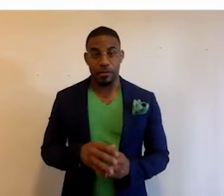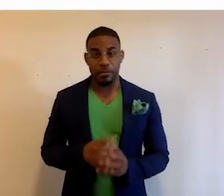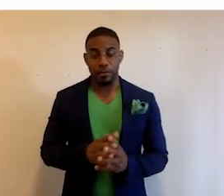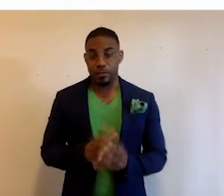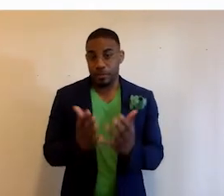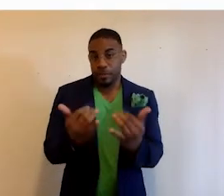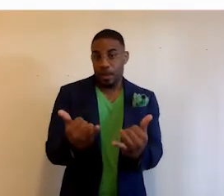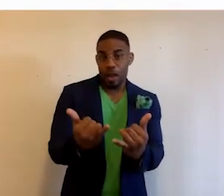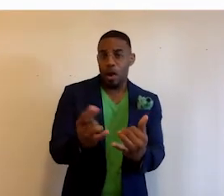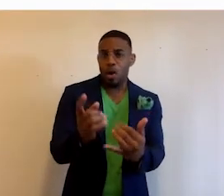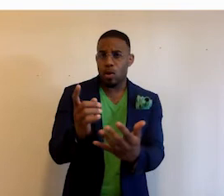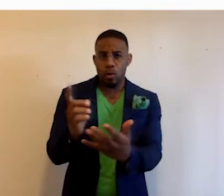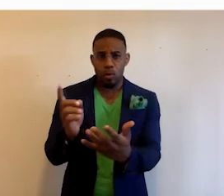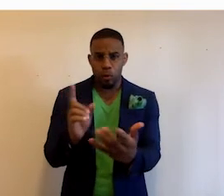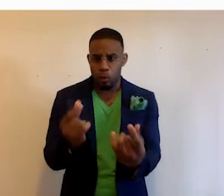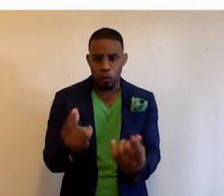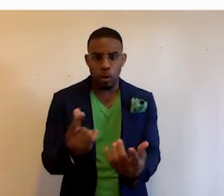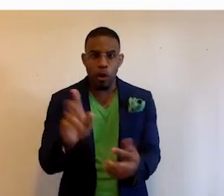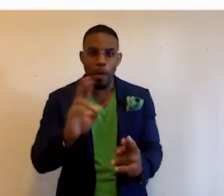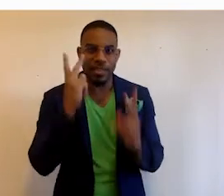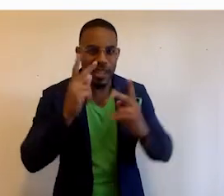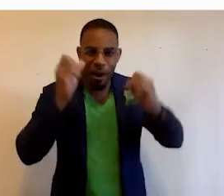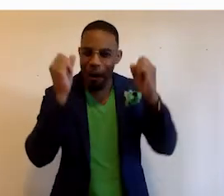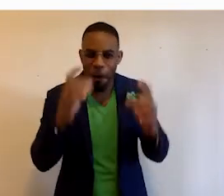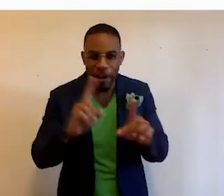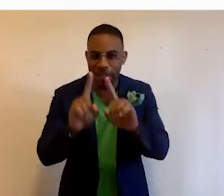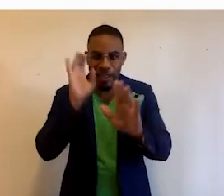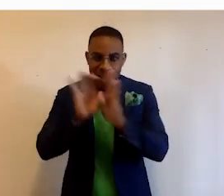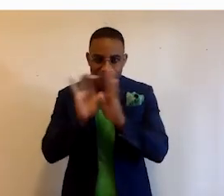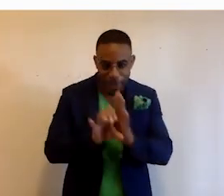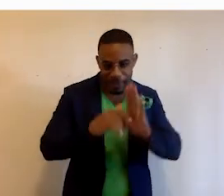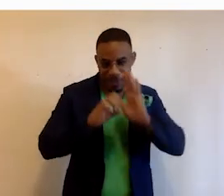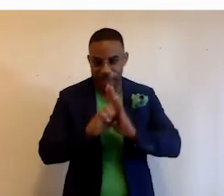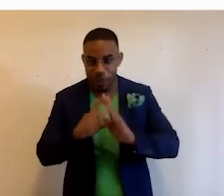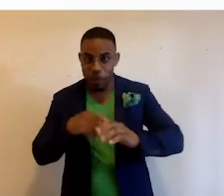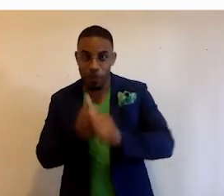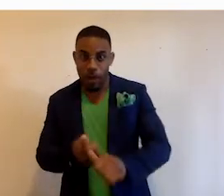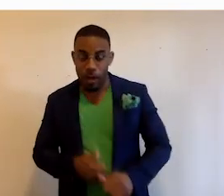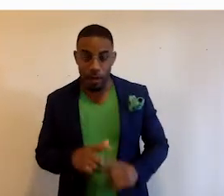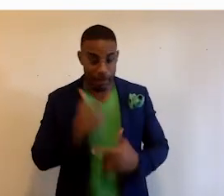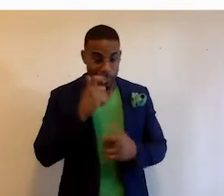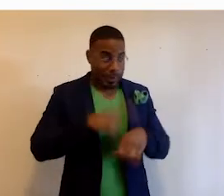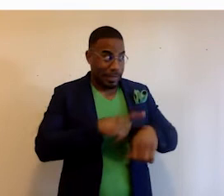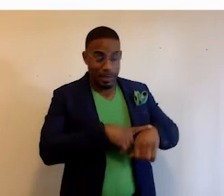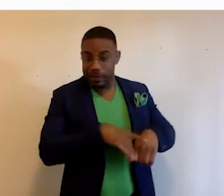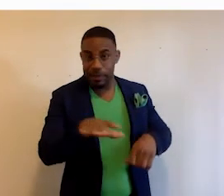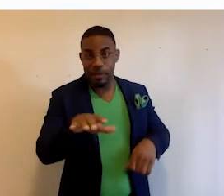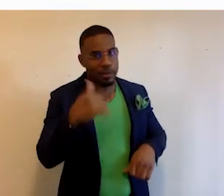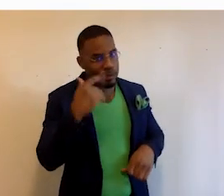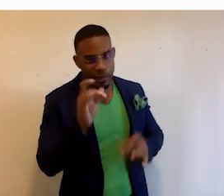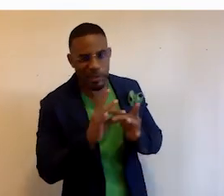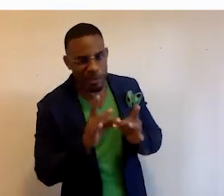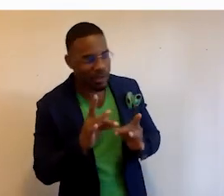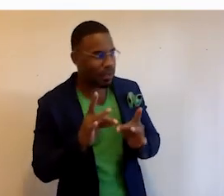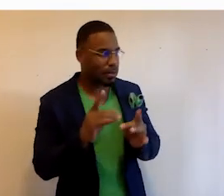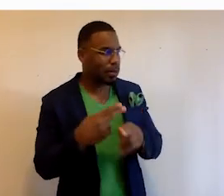So now, word of warning. You're about to see a whole lot of images and examples to follow. And in the interest of time, I'm just going to mention